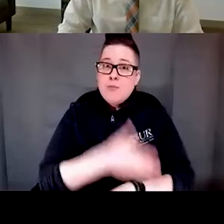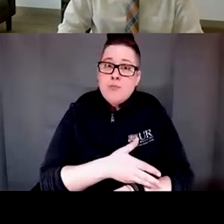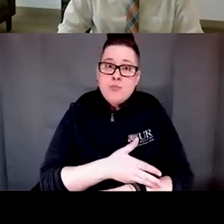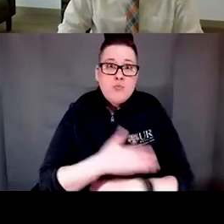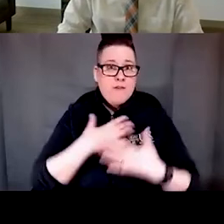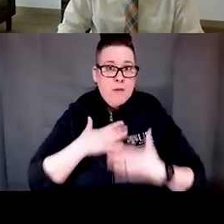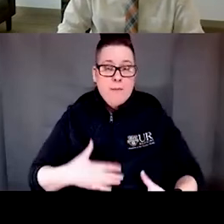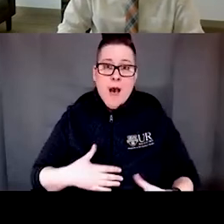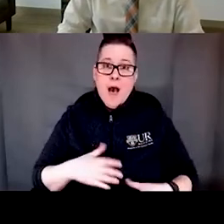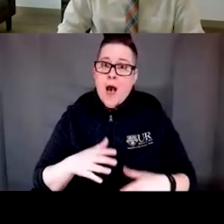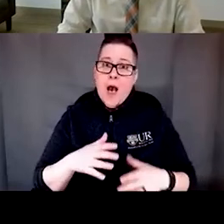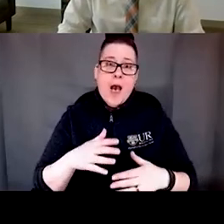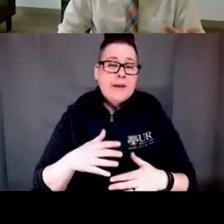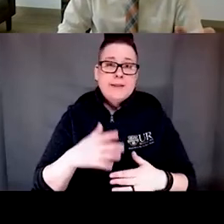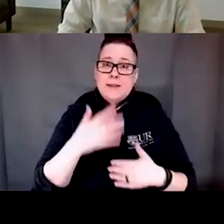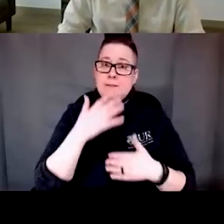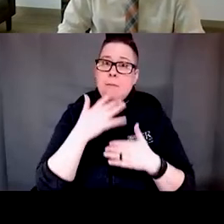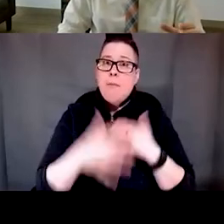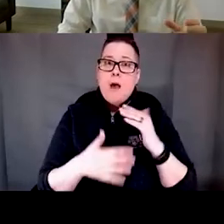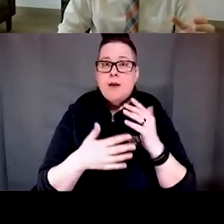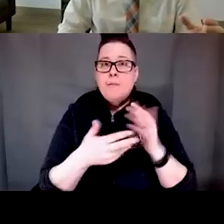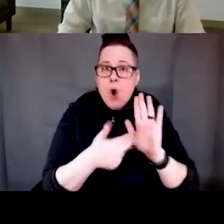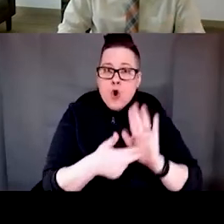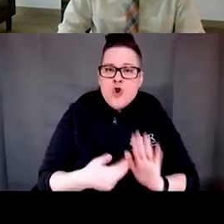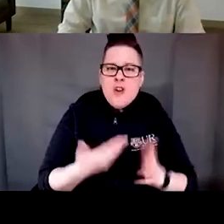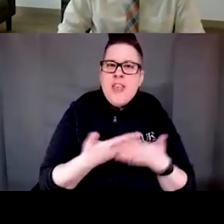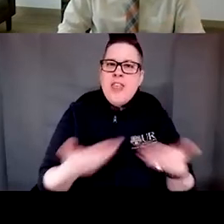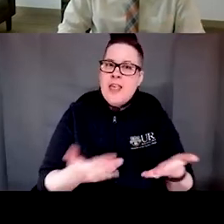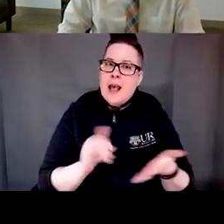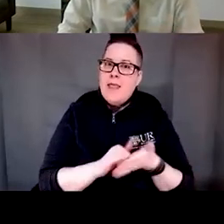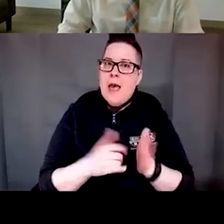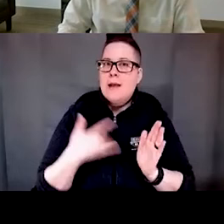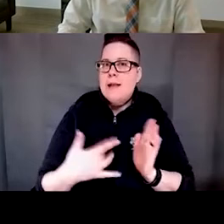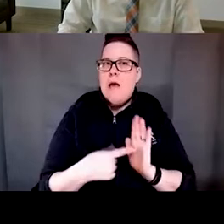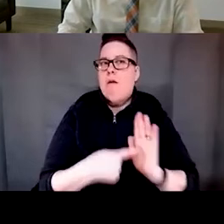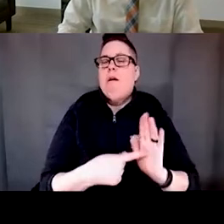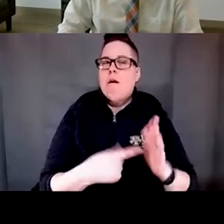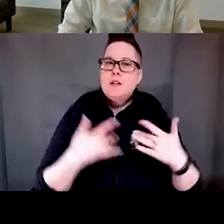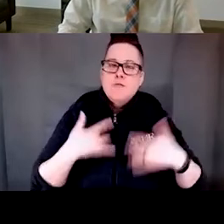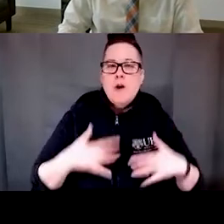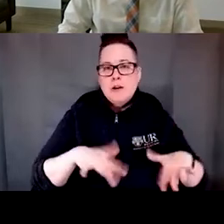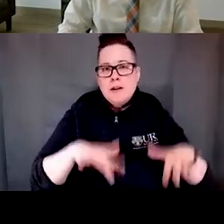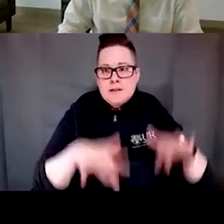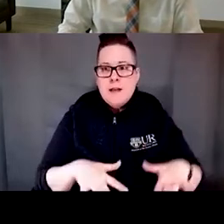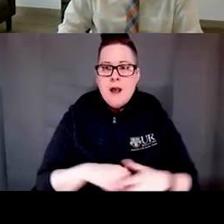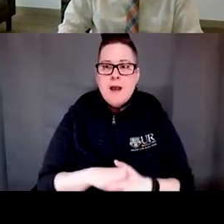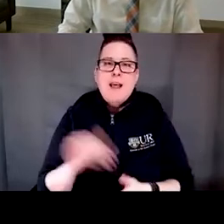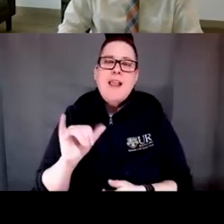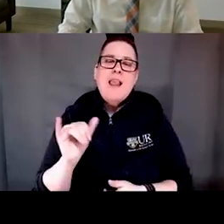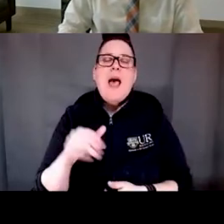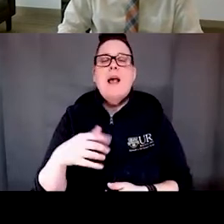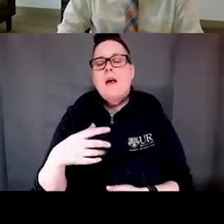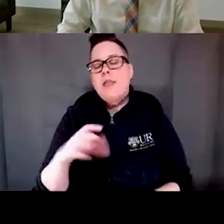that are indicative of depression, anxiety, severity, such as pro and anti-inflammatory